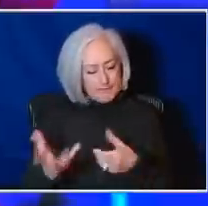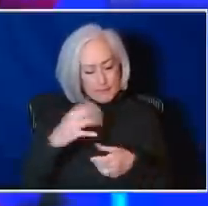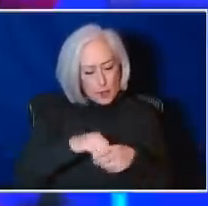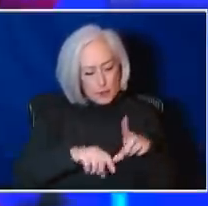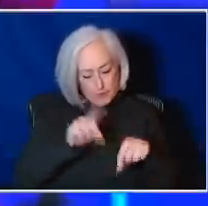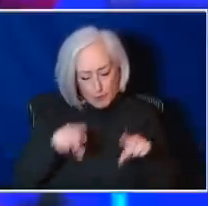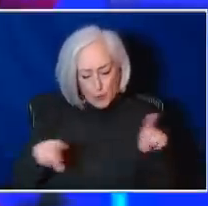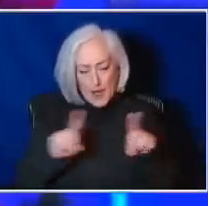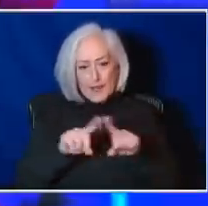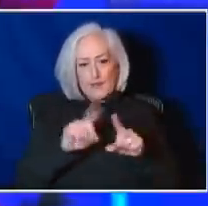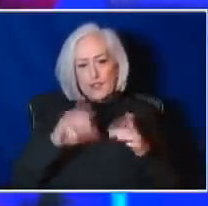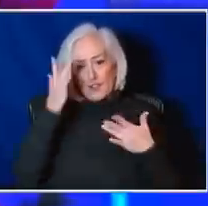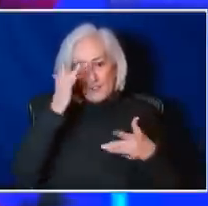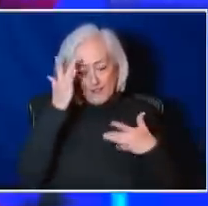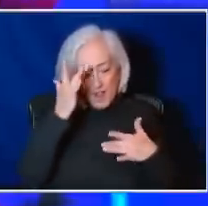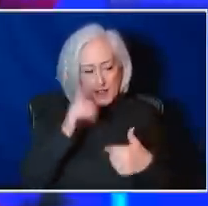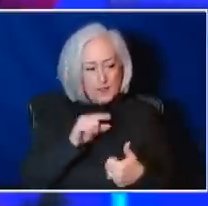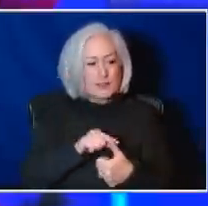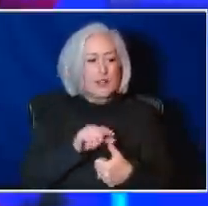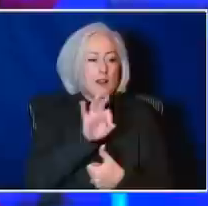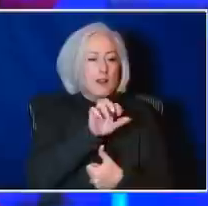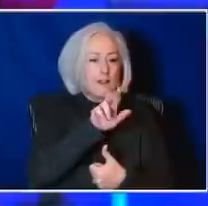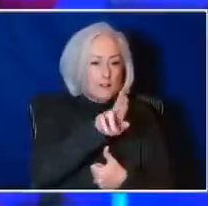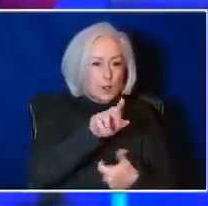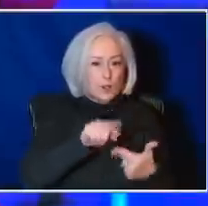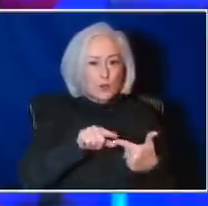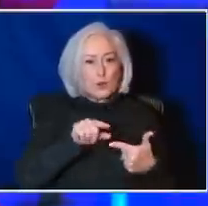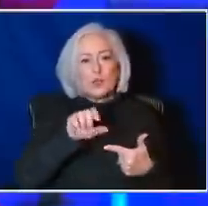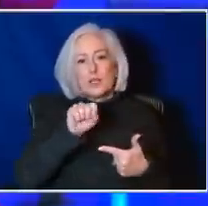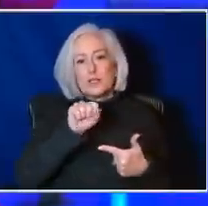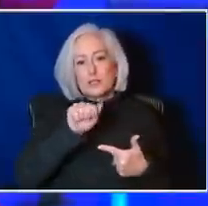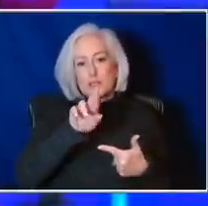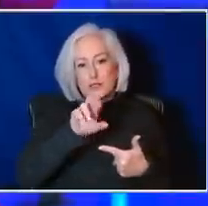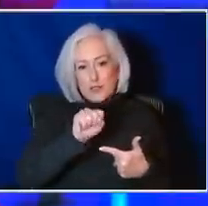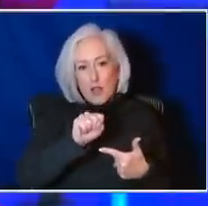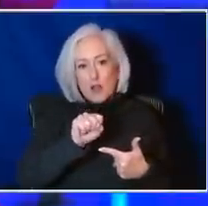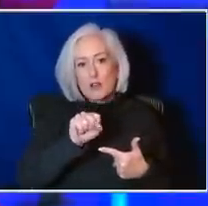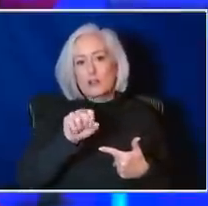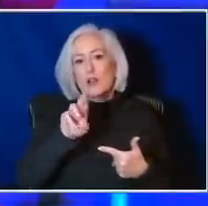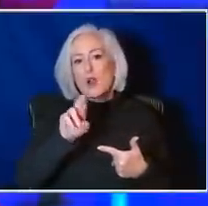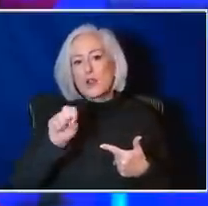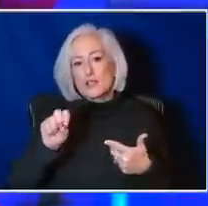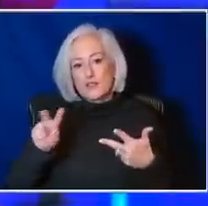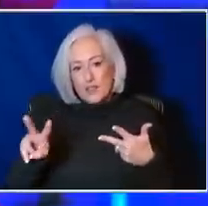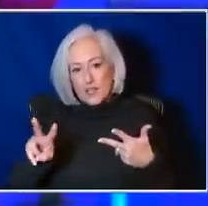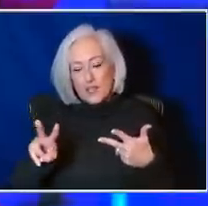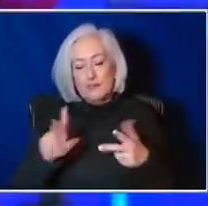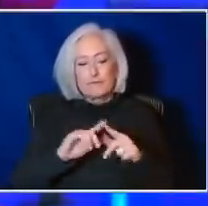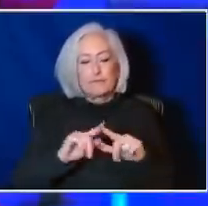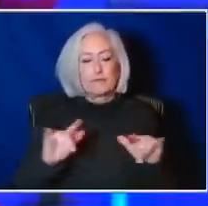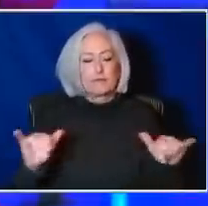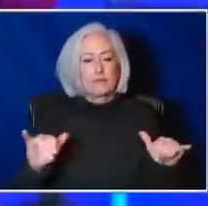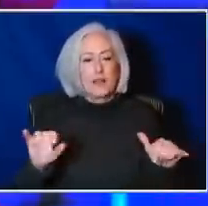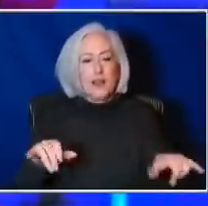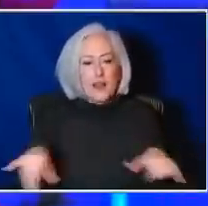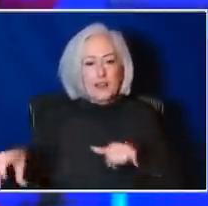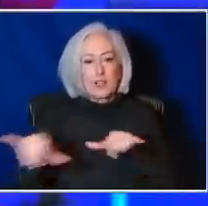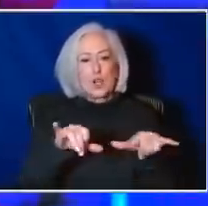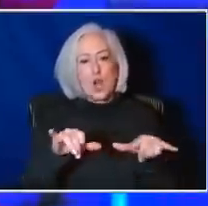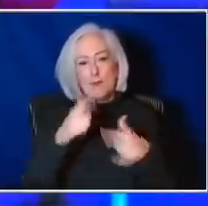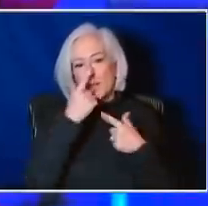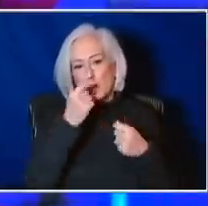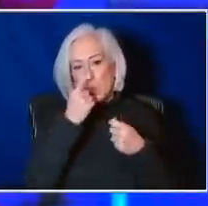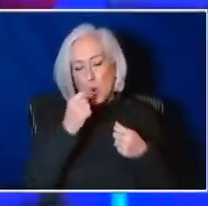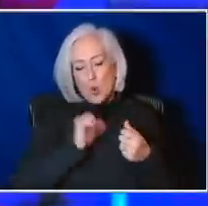It does include influenza, SARS-CoV-2 or COVID-19, RSV, and again, all those other common cough and cold viruses that may bring